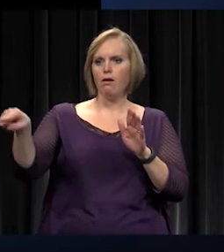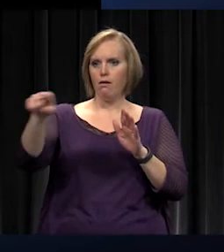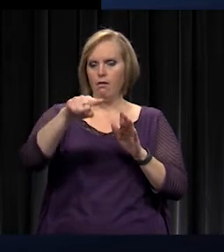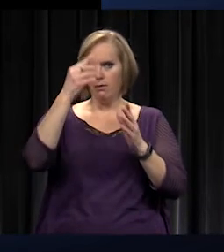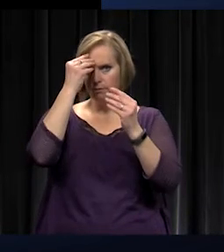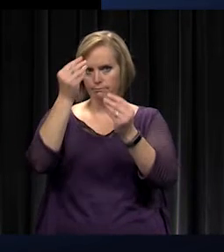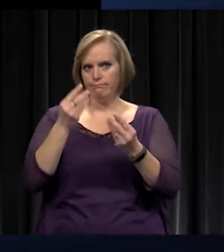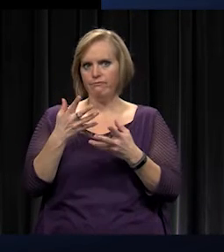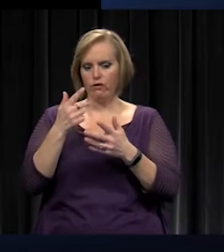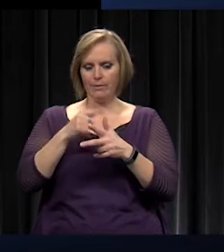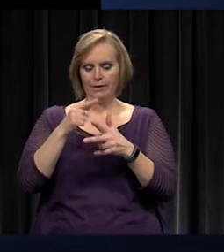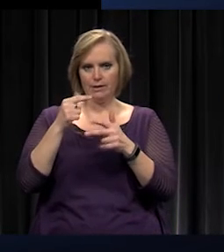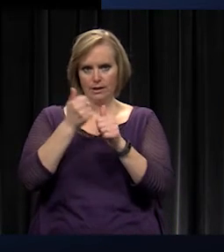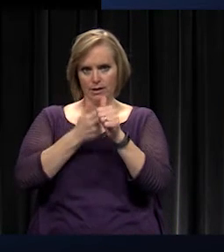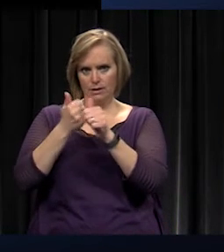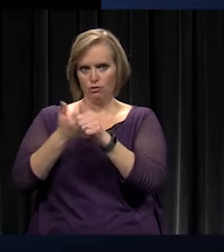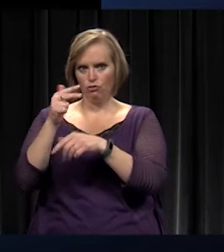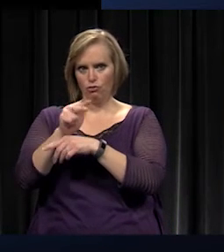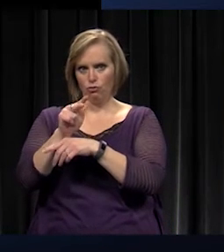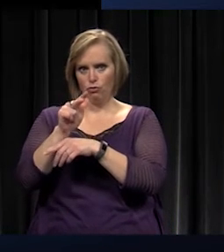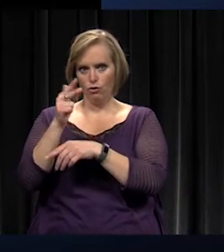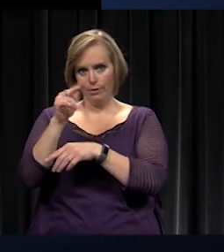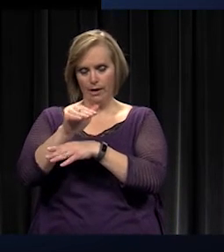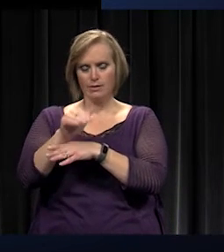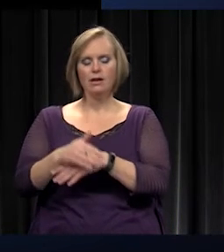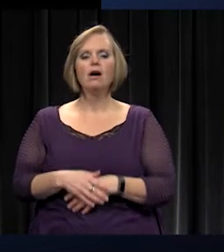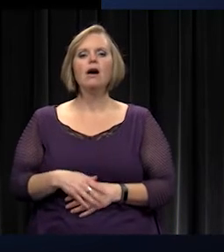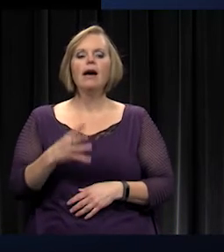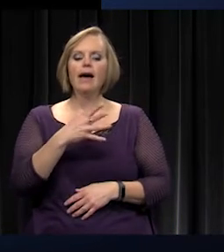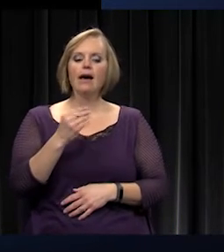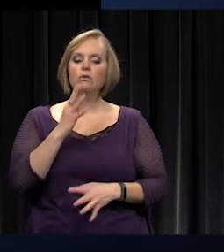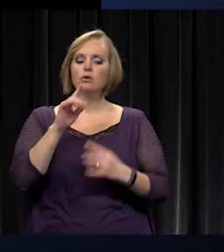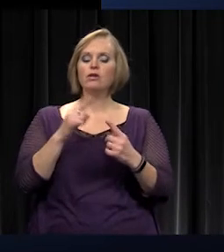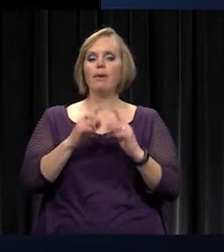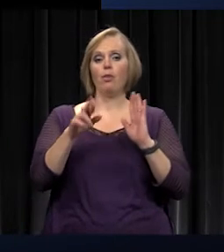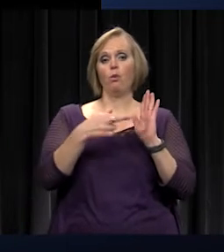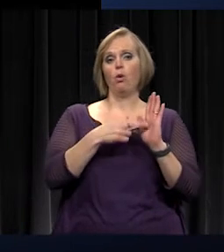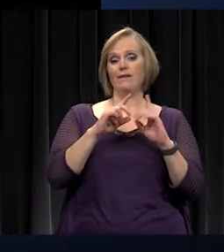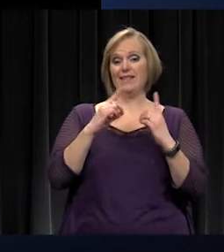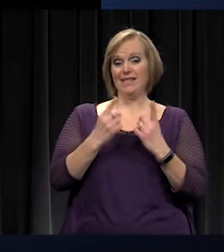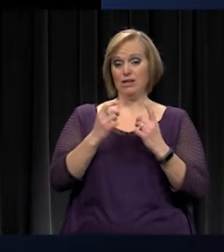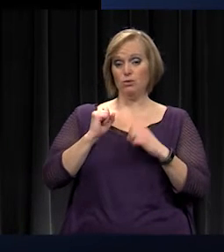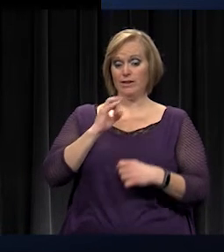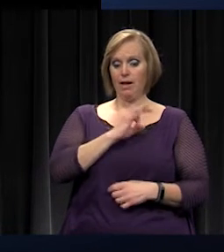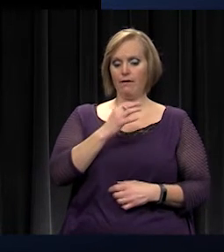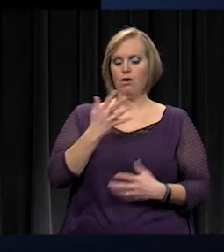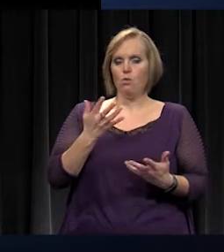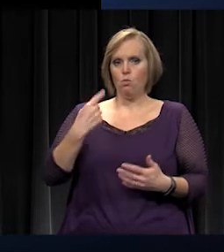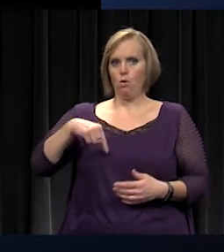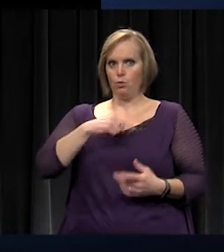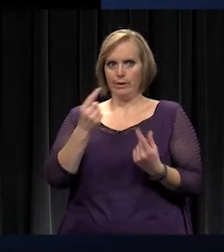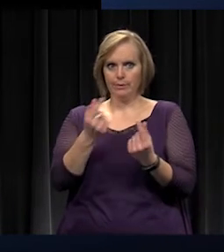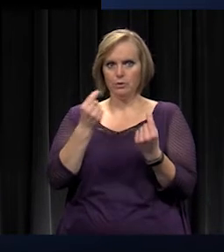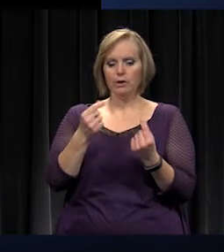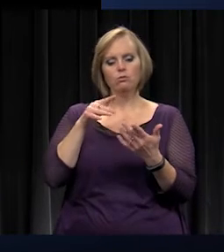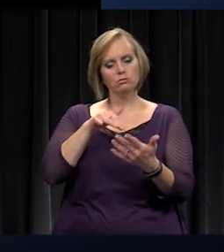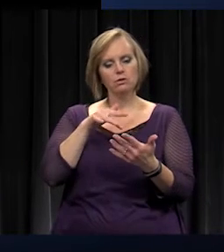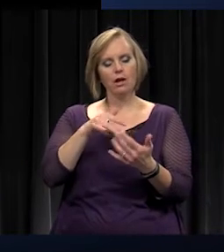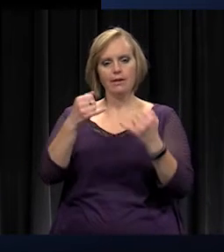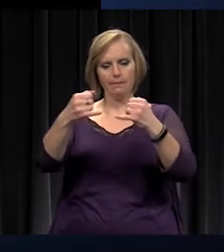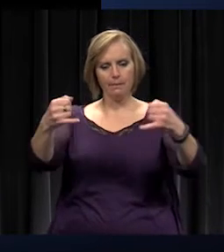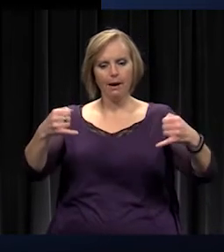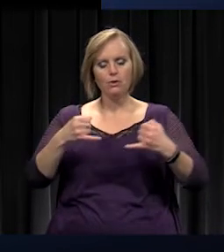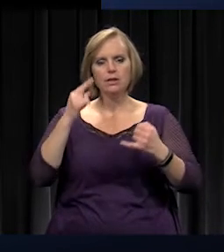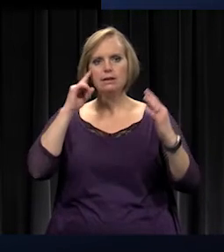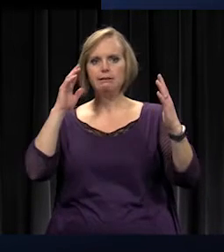We talked about the role of the district staff, so they knew what we were doing and what we'd been doing, that we'd been studying the boundaries. We've been anticipating